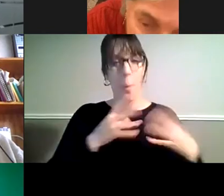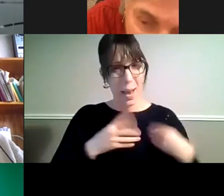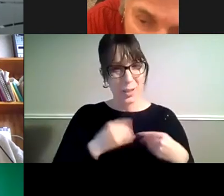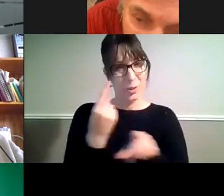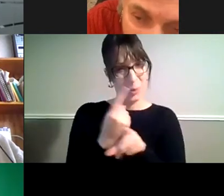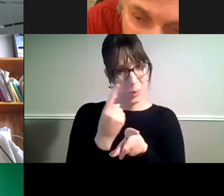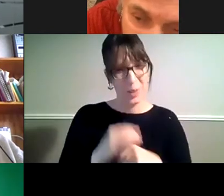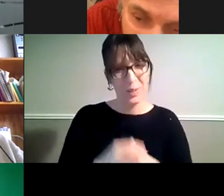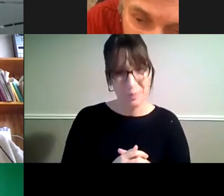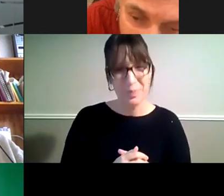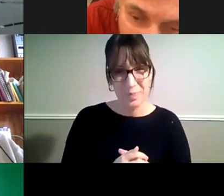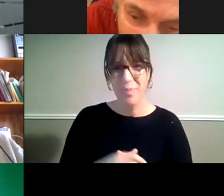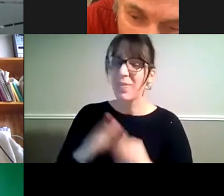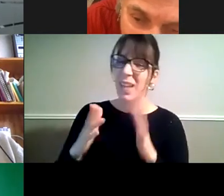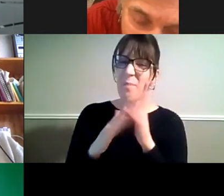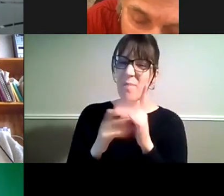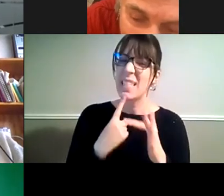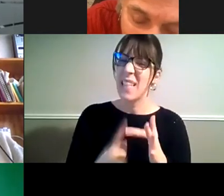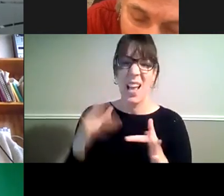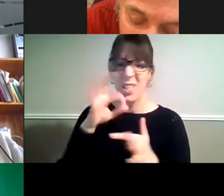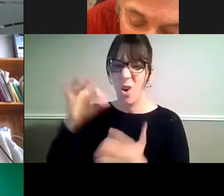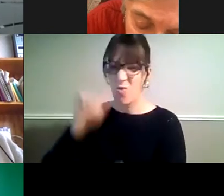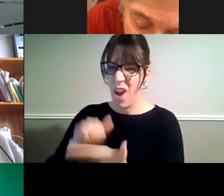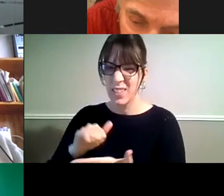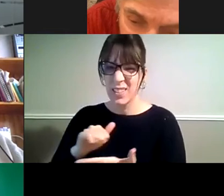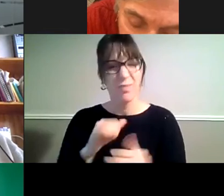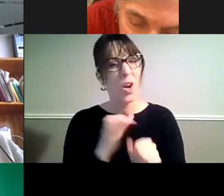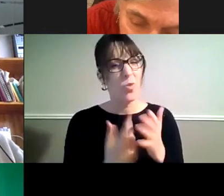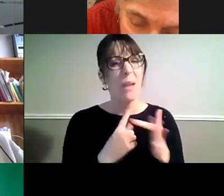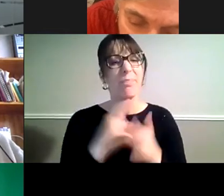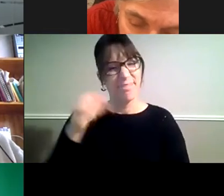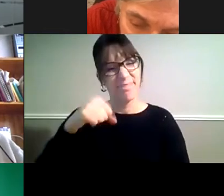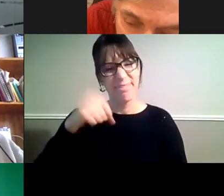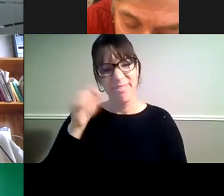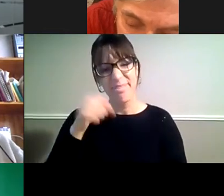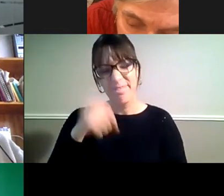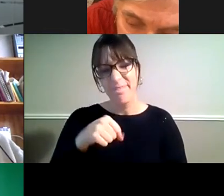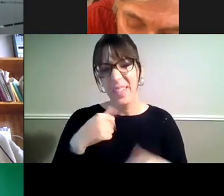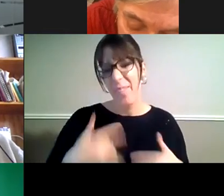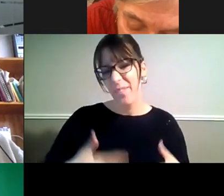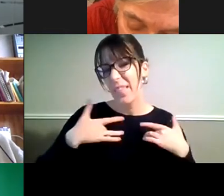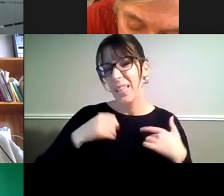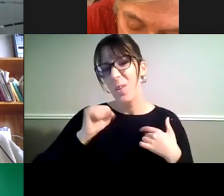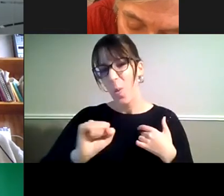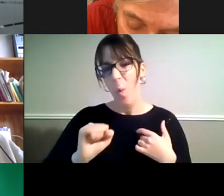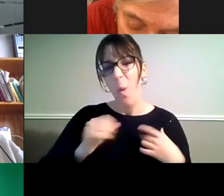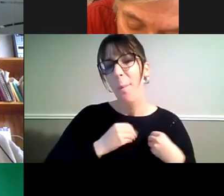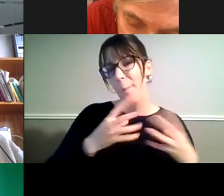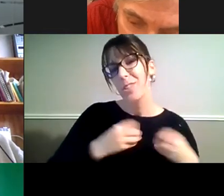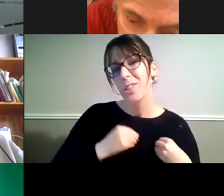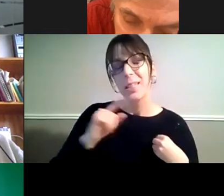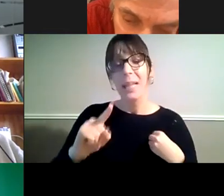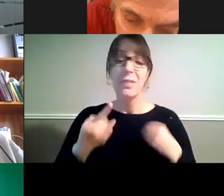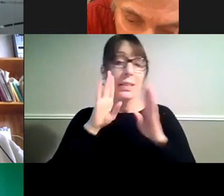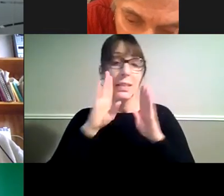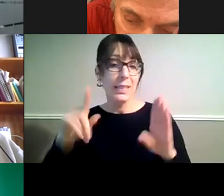Yeah, it's just not right. It is just not right. Yeah, no, I share that passion and it's fantastic to have that on board in the